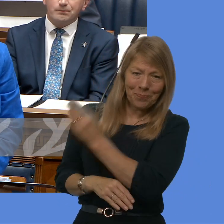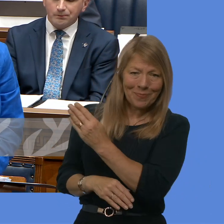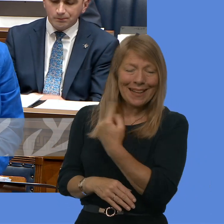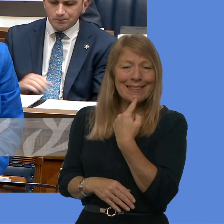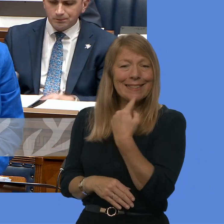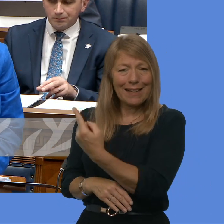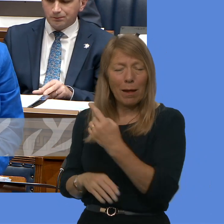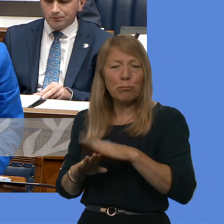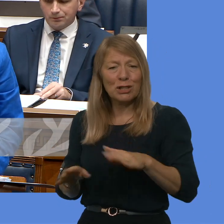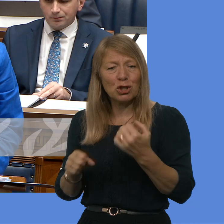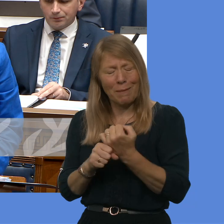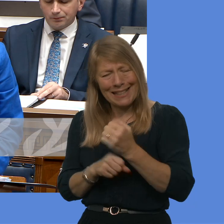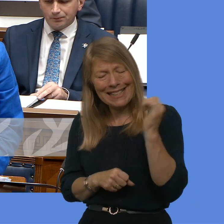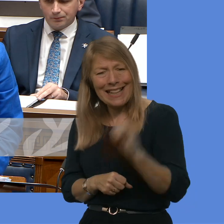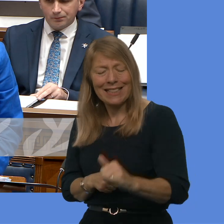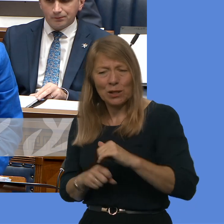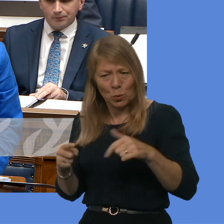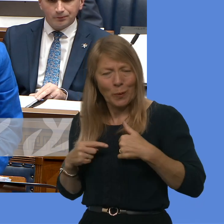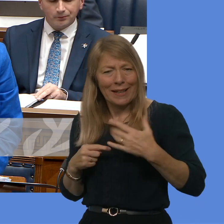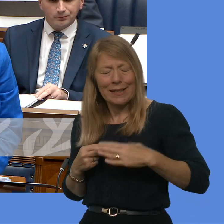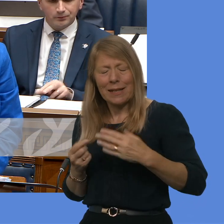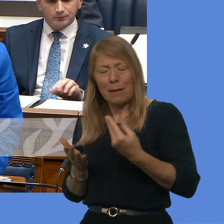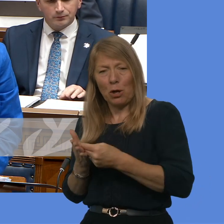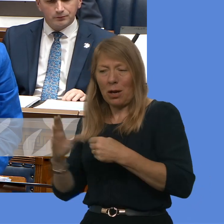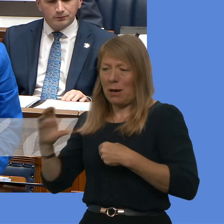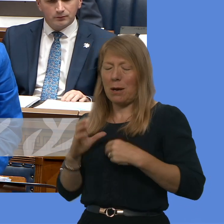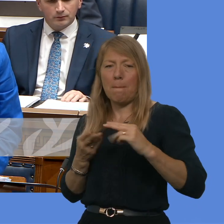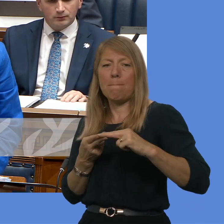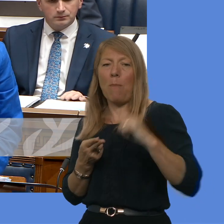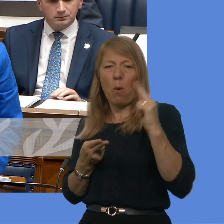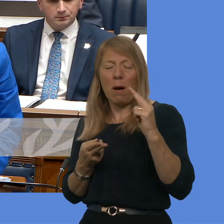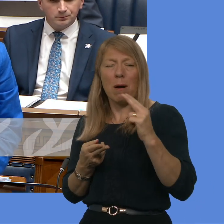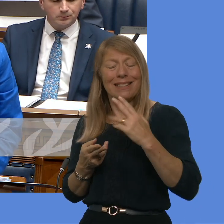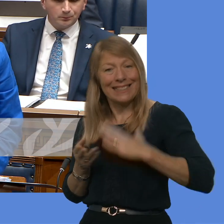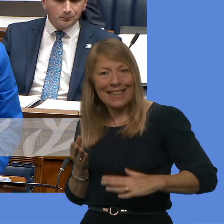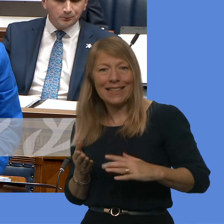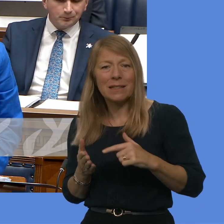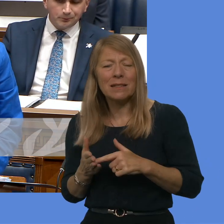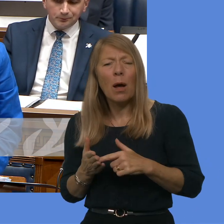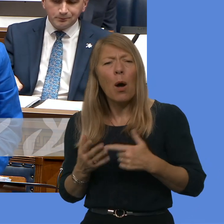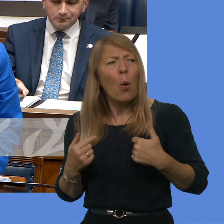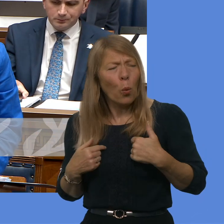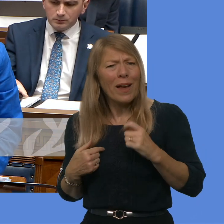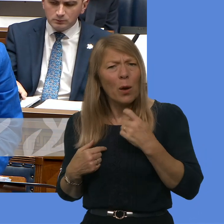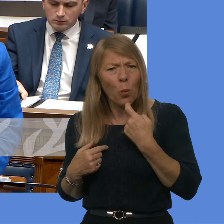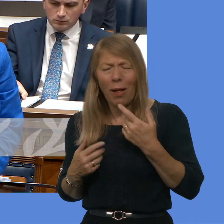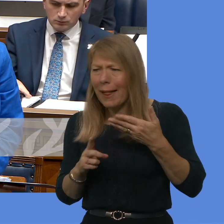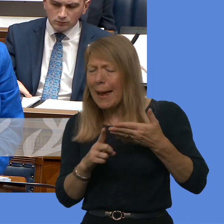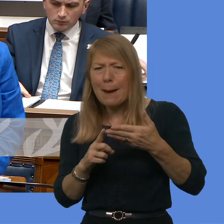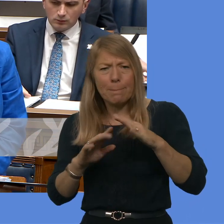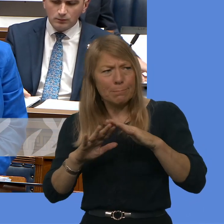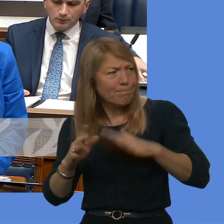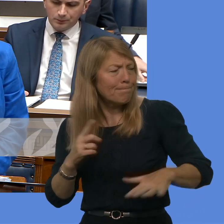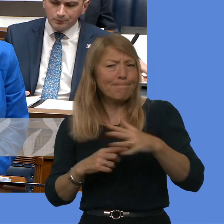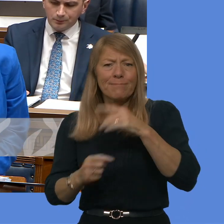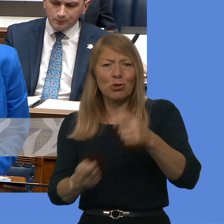representations to the UK Government. We are prepared to step up and do transformation, but we also need the budget from the UK Government to enable us to do that